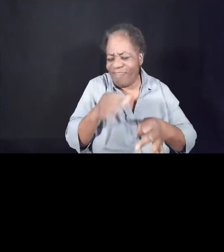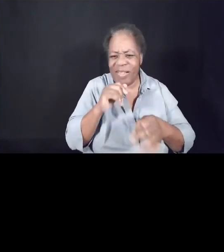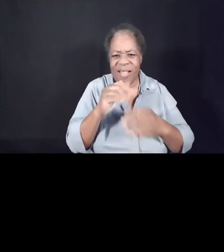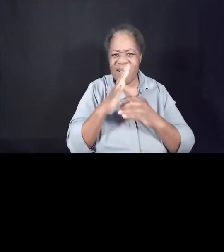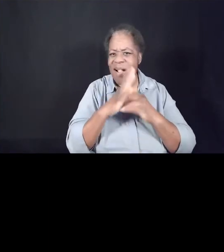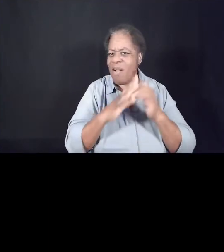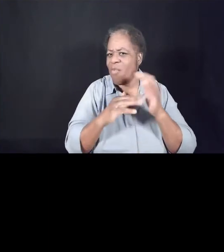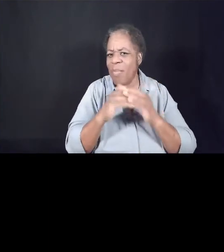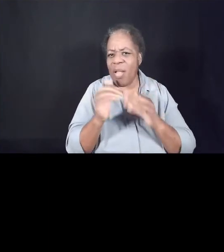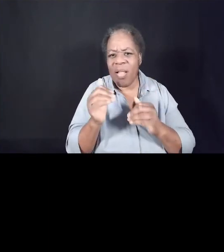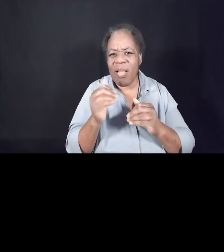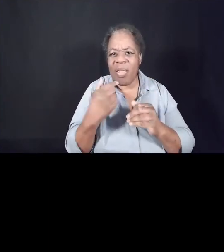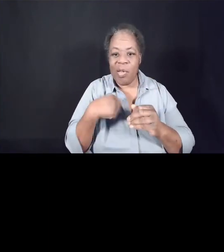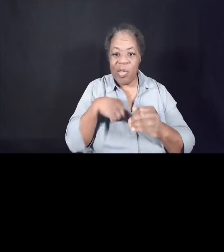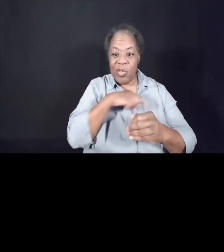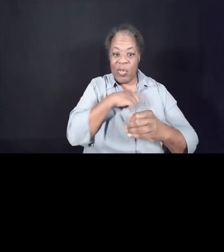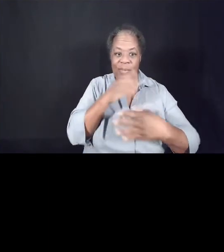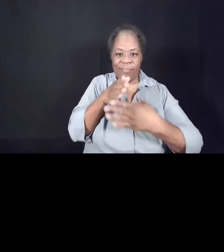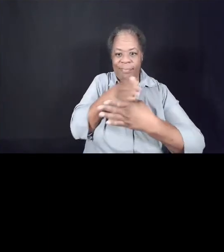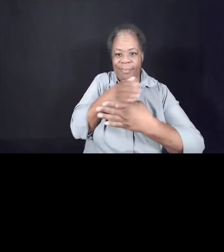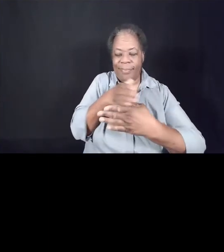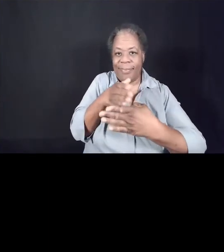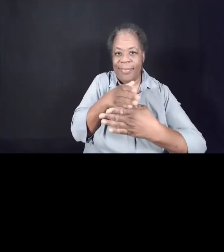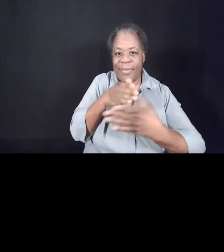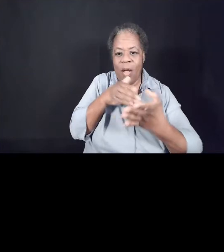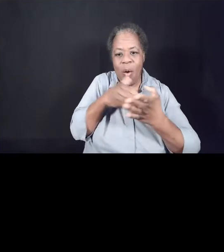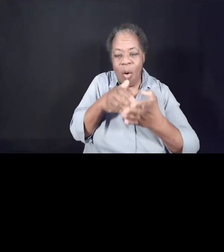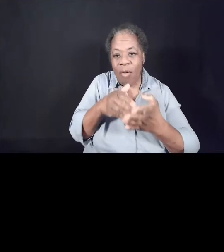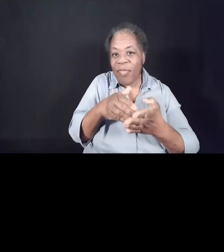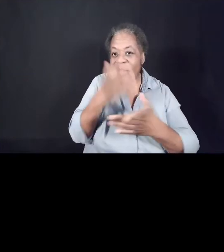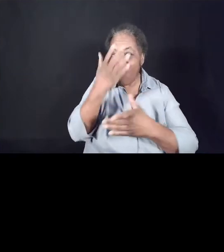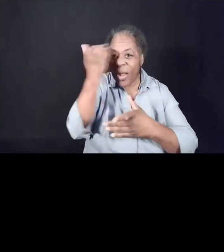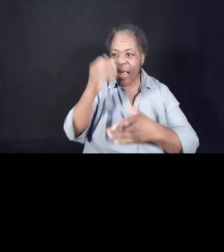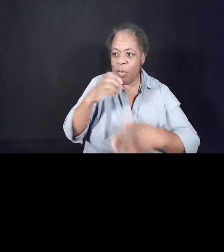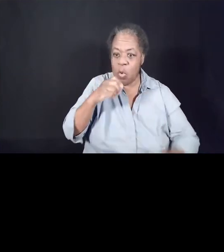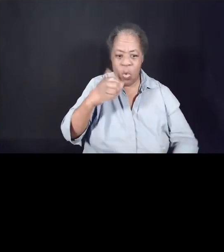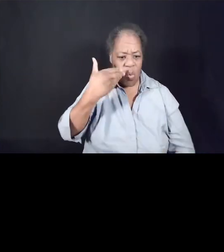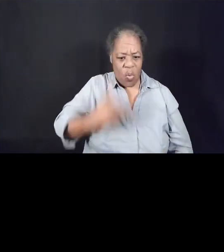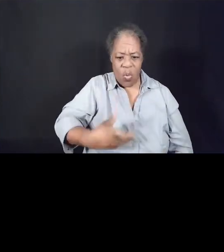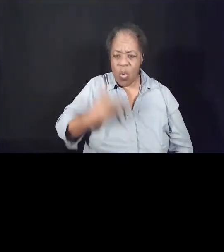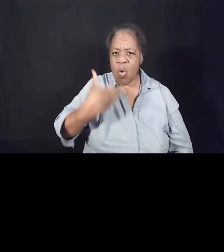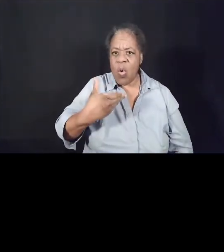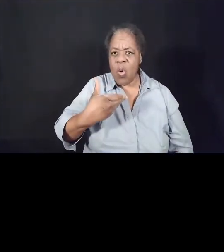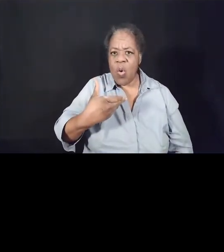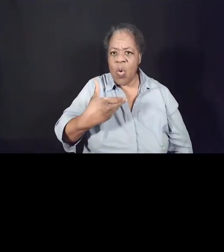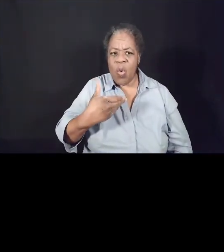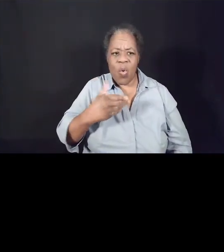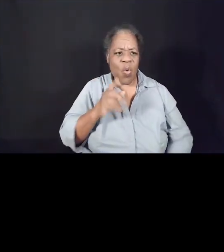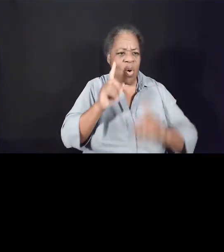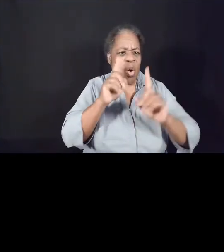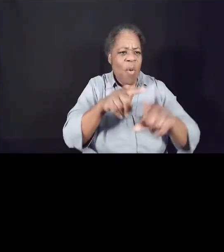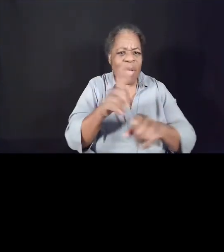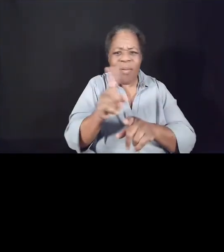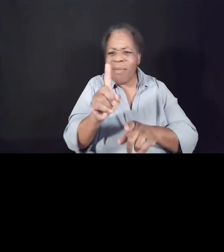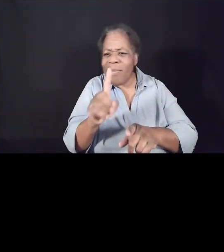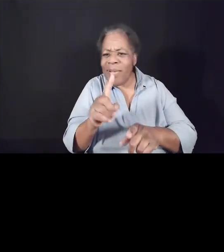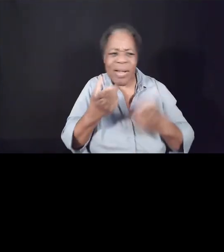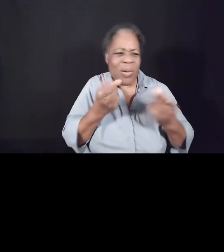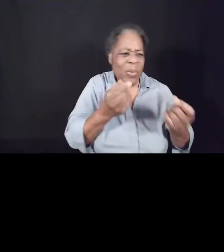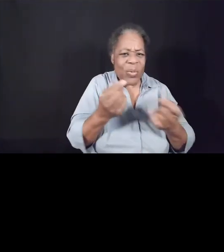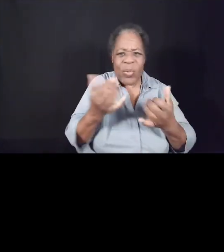When we're in-between, we often forget who we are. We lose sight of where we're going. We don't know what we're supposed to do next.